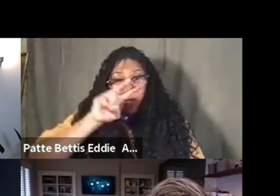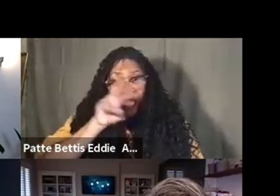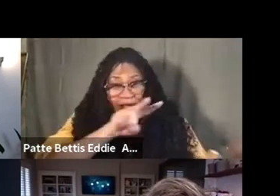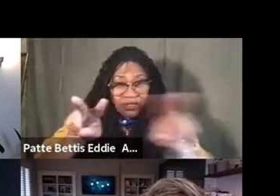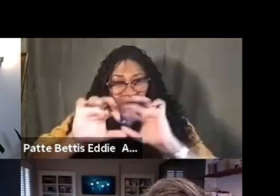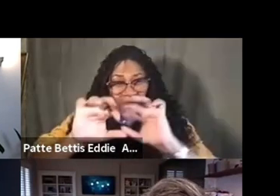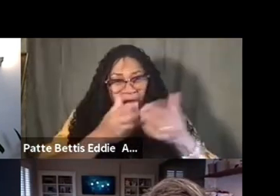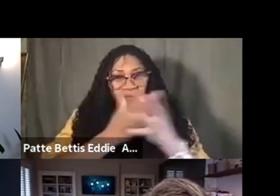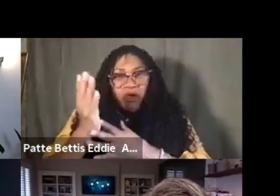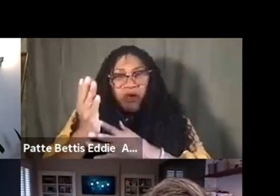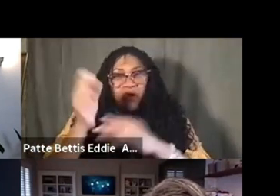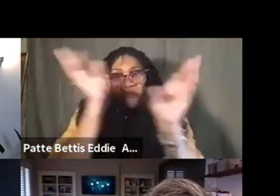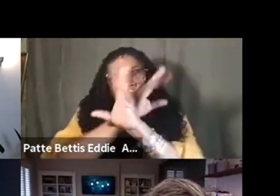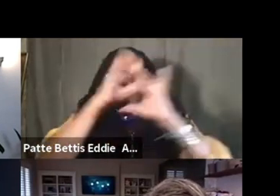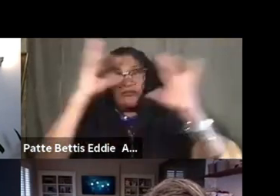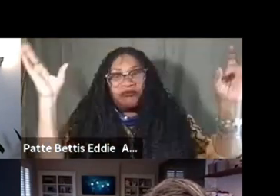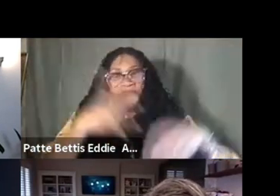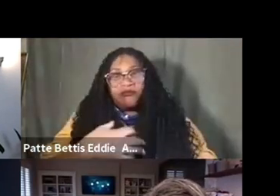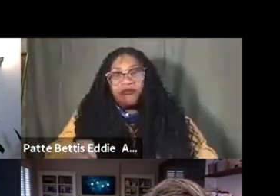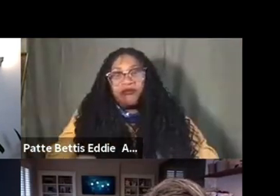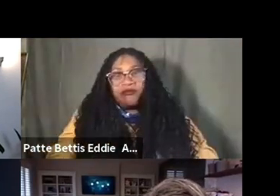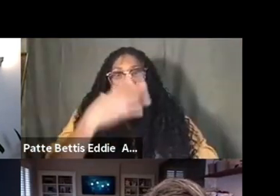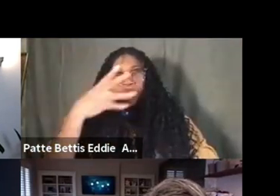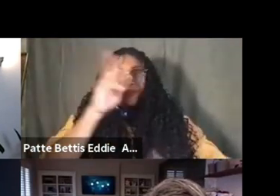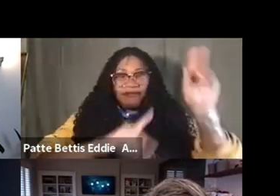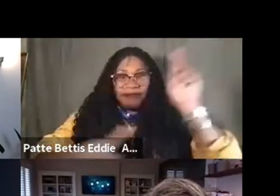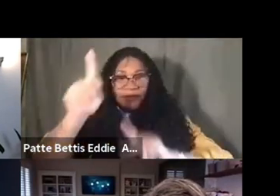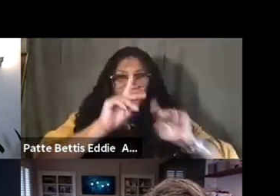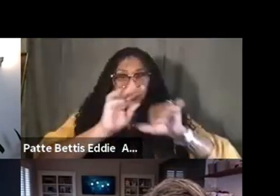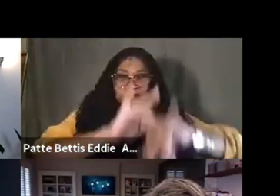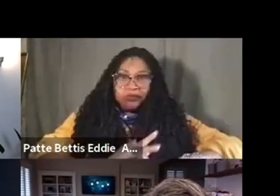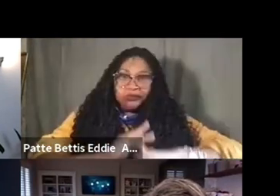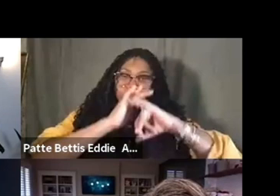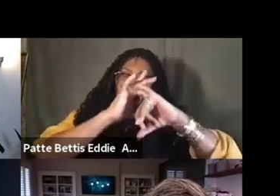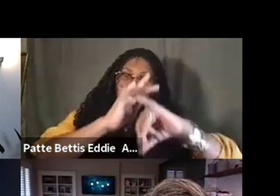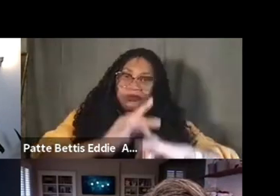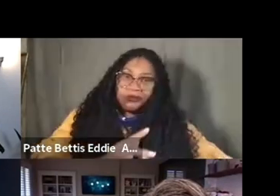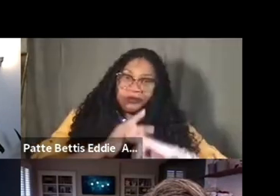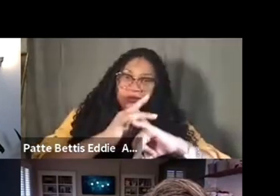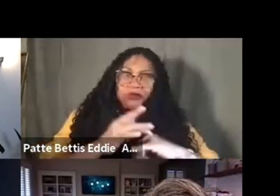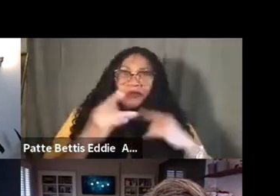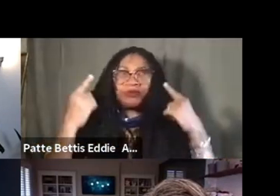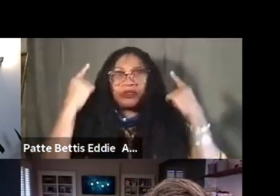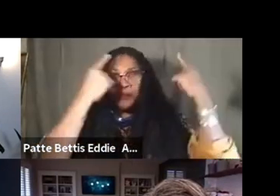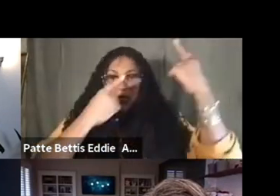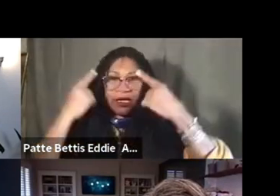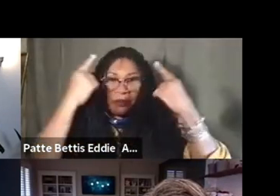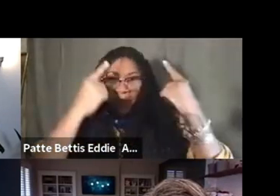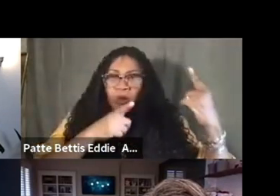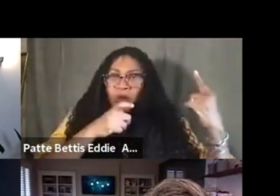And I've been pondering a lot on that and thinking a lot about mothers